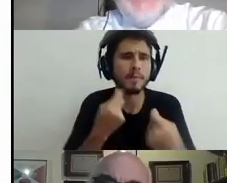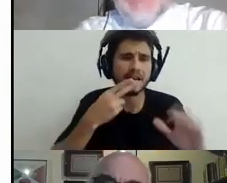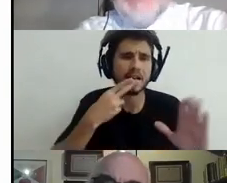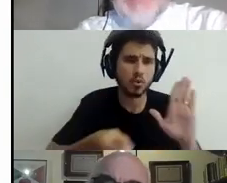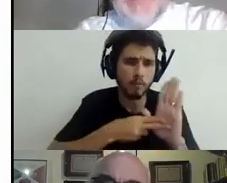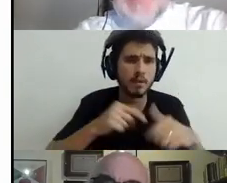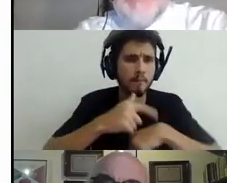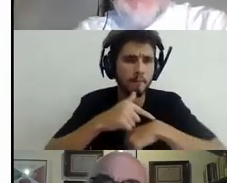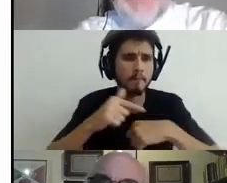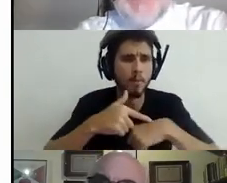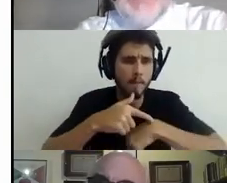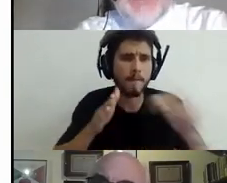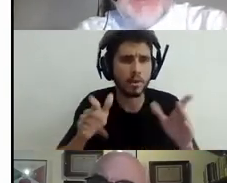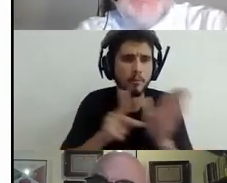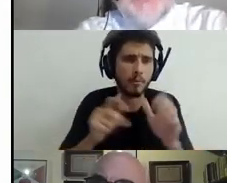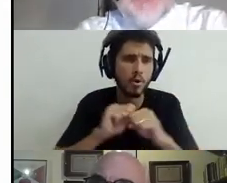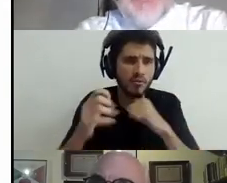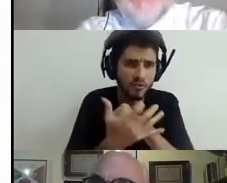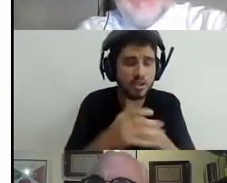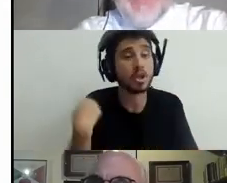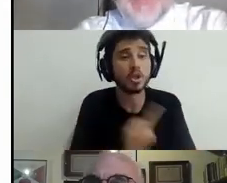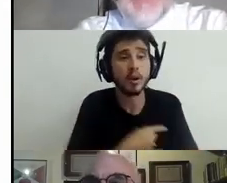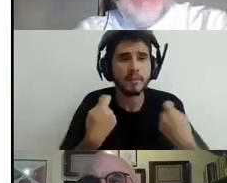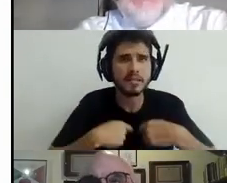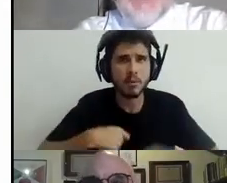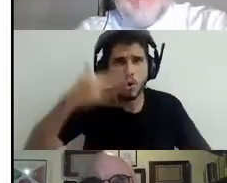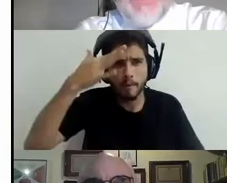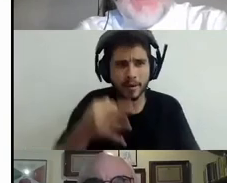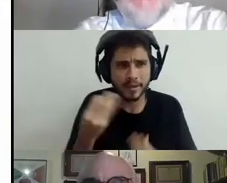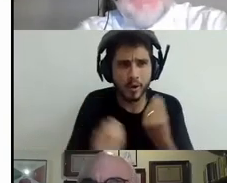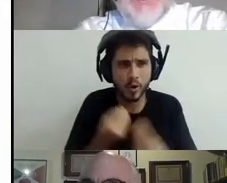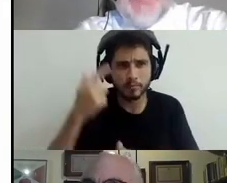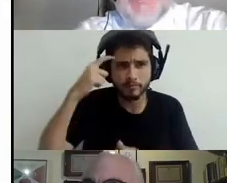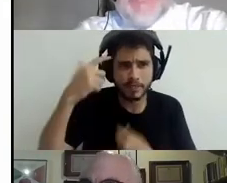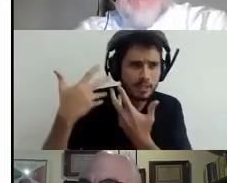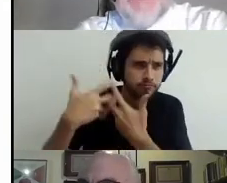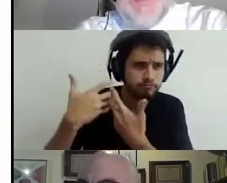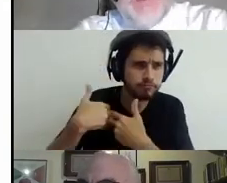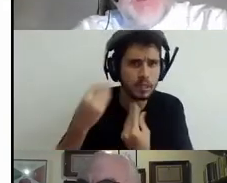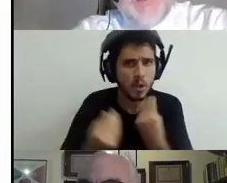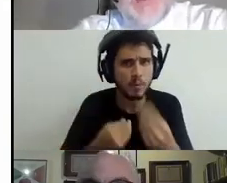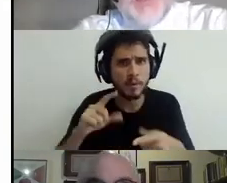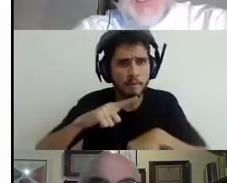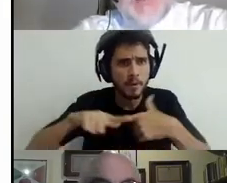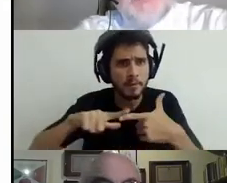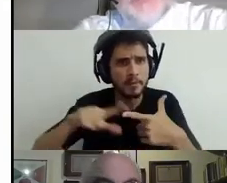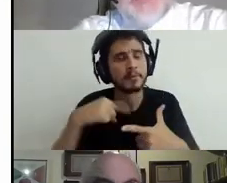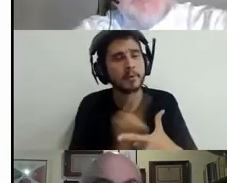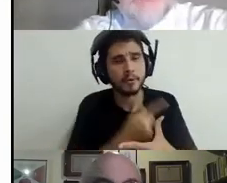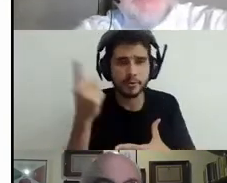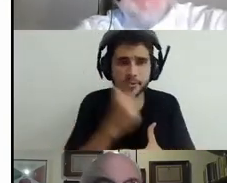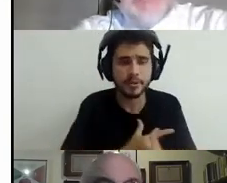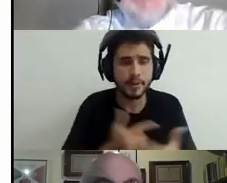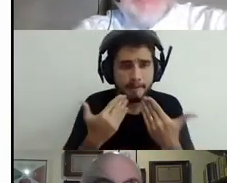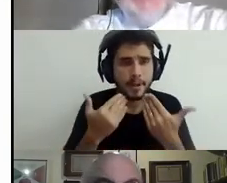understand this enormous problem of, of inequality. I am sure